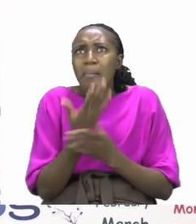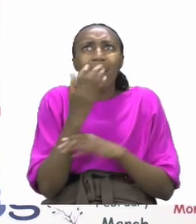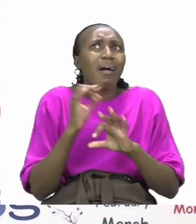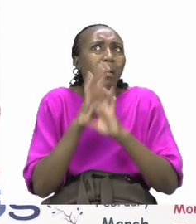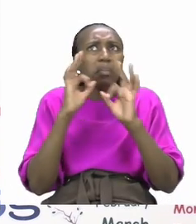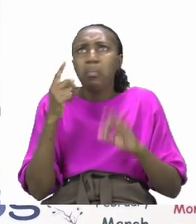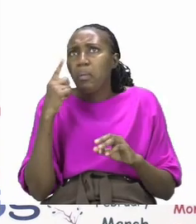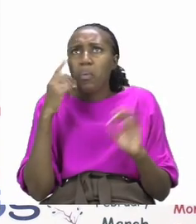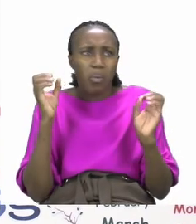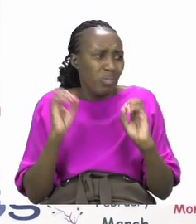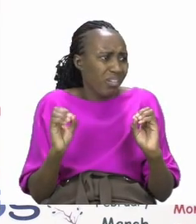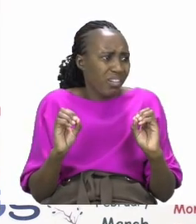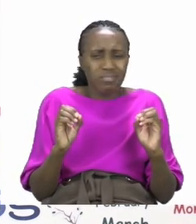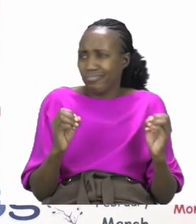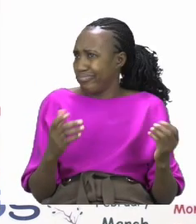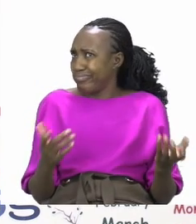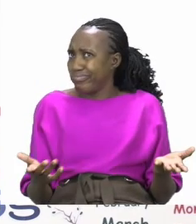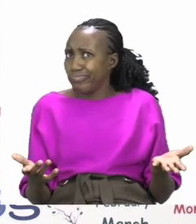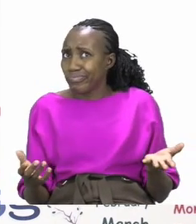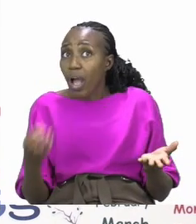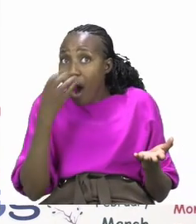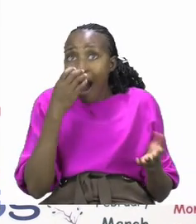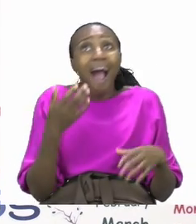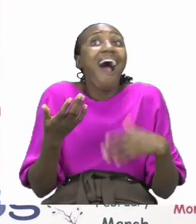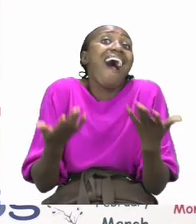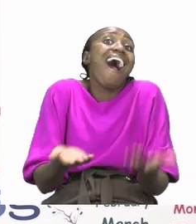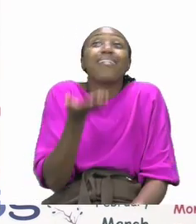haven't seen him come in. Zoshi are you here? Oh!